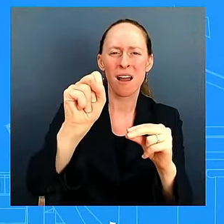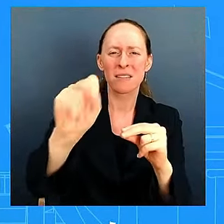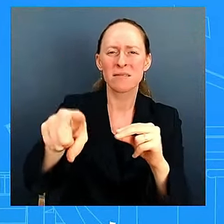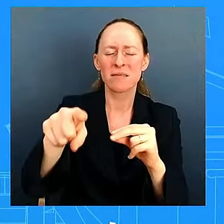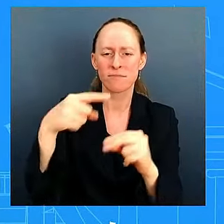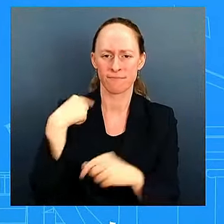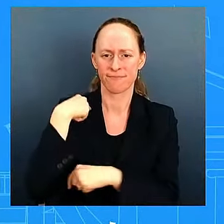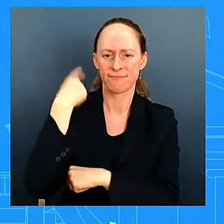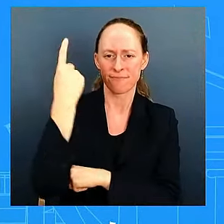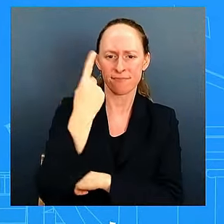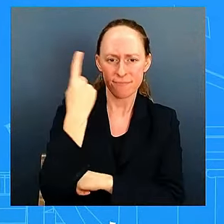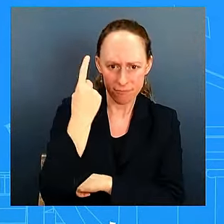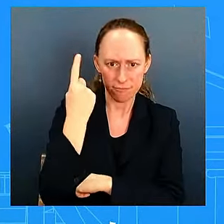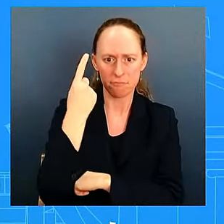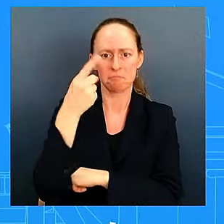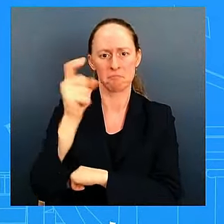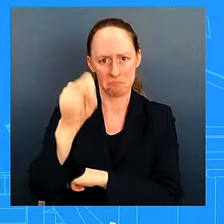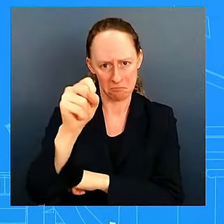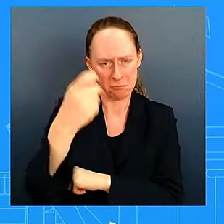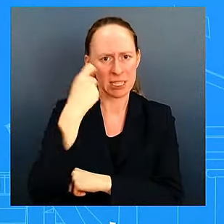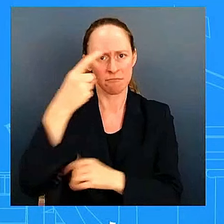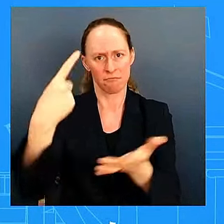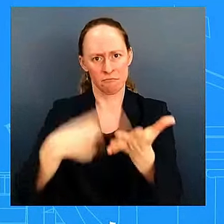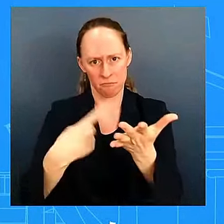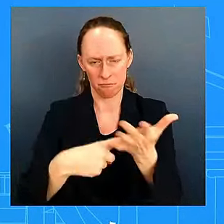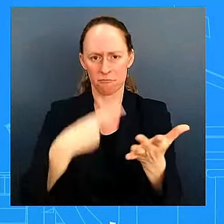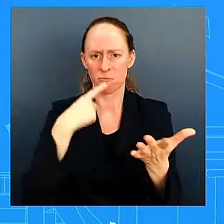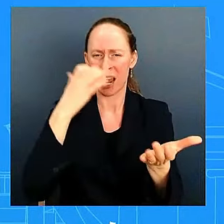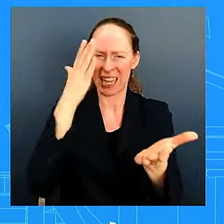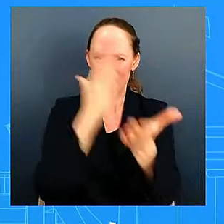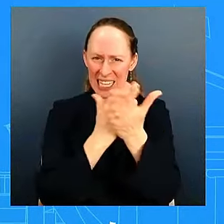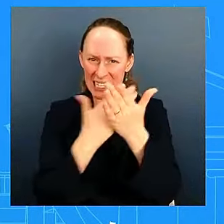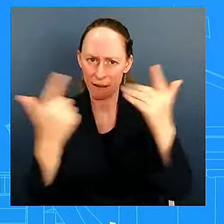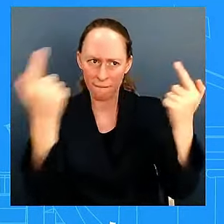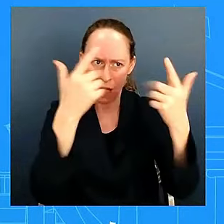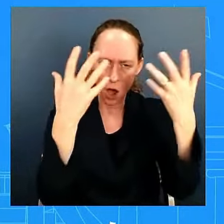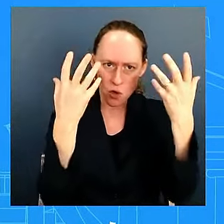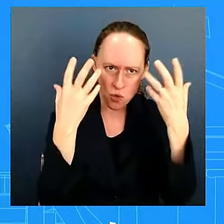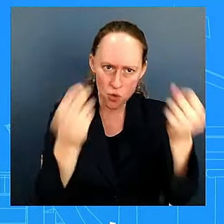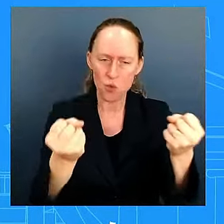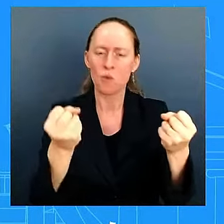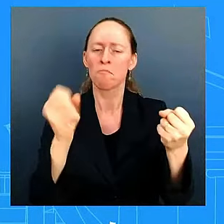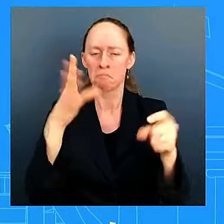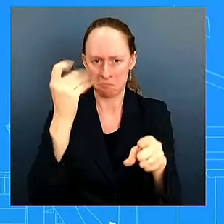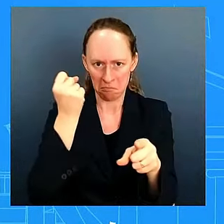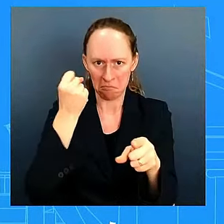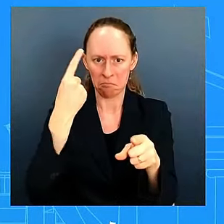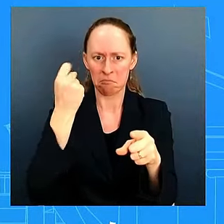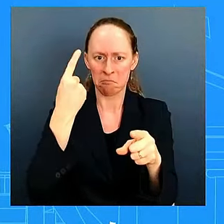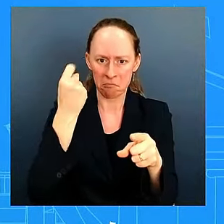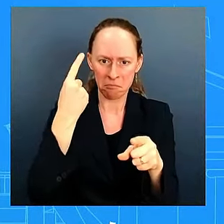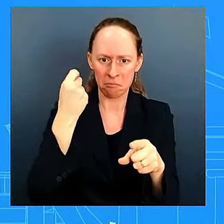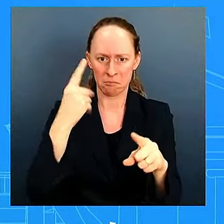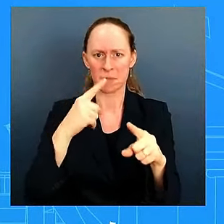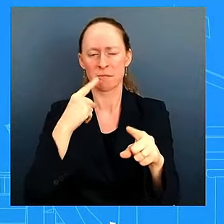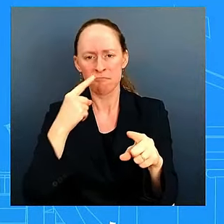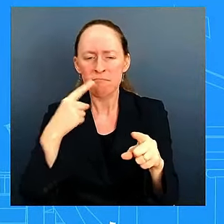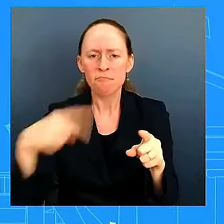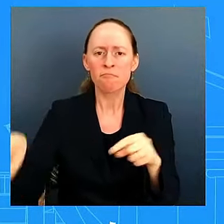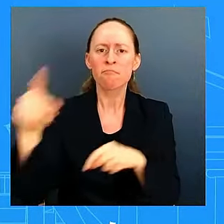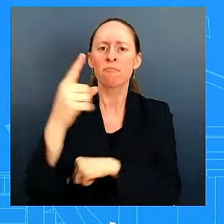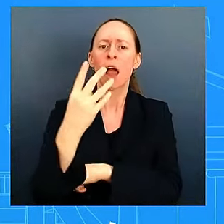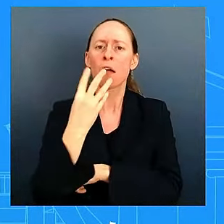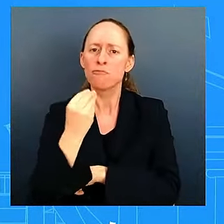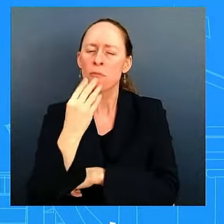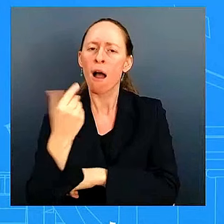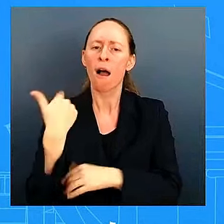defend itself by targeting hezbollah so how does it work say who do you negotiate a ceasefire with when at the same time the